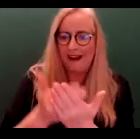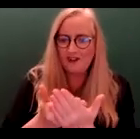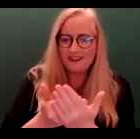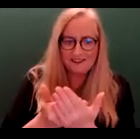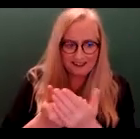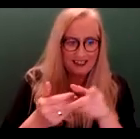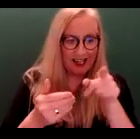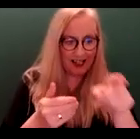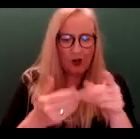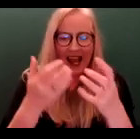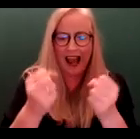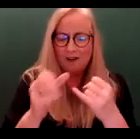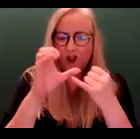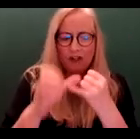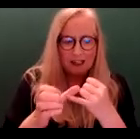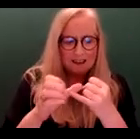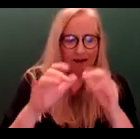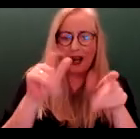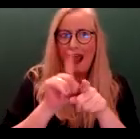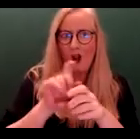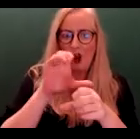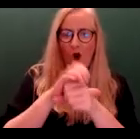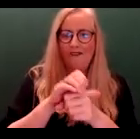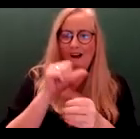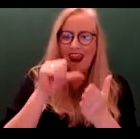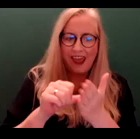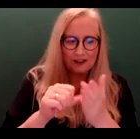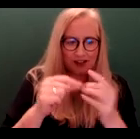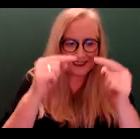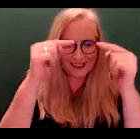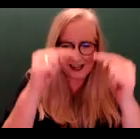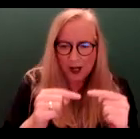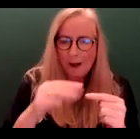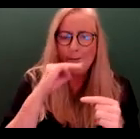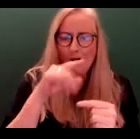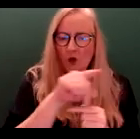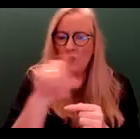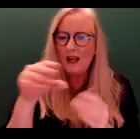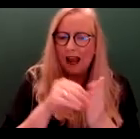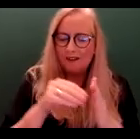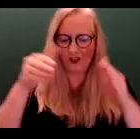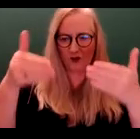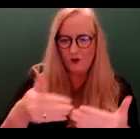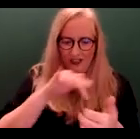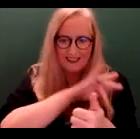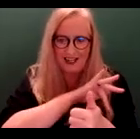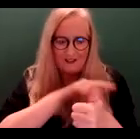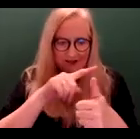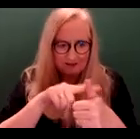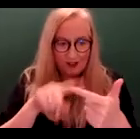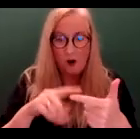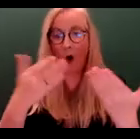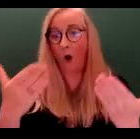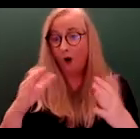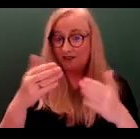here you have the opportunity to have a cover letter. And again, this gives you an opportunity to introduce yourself or your group.